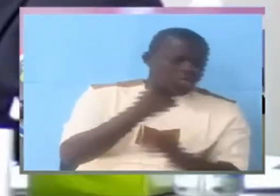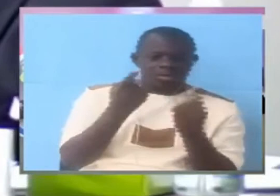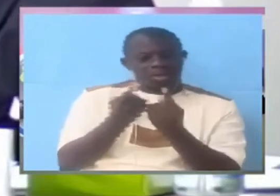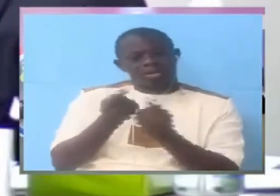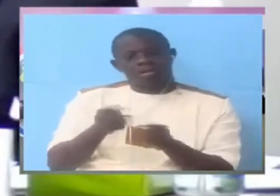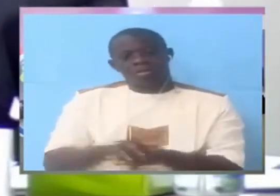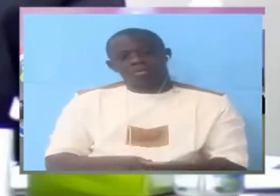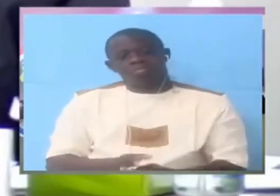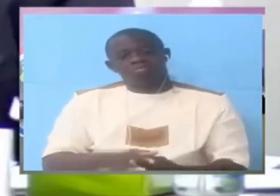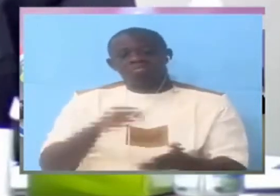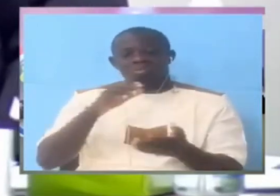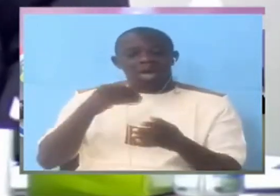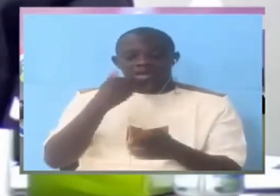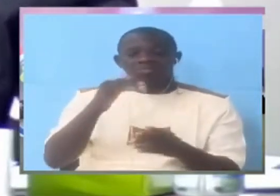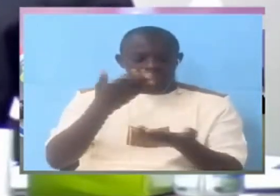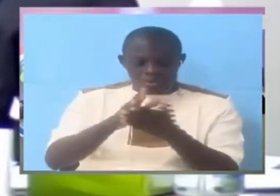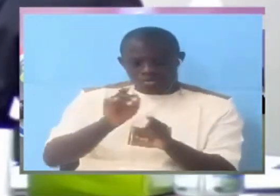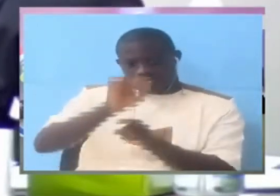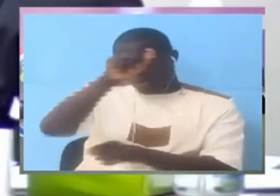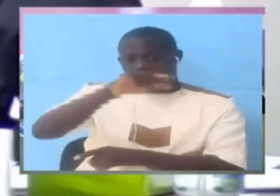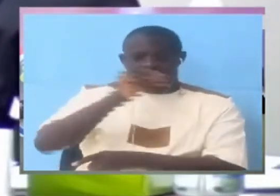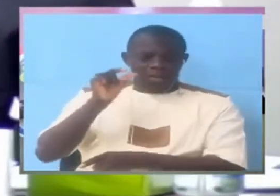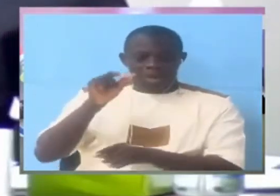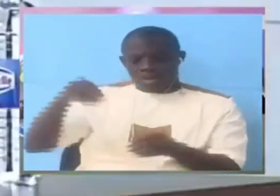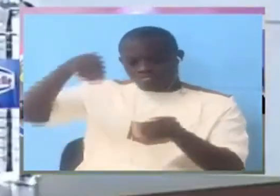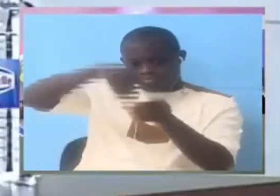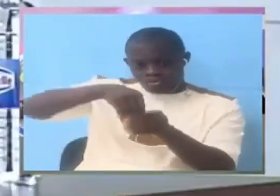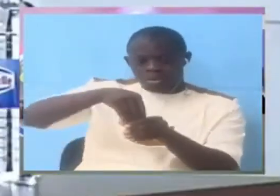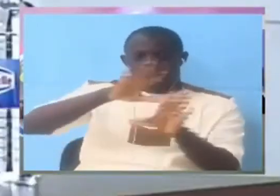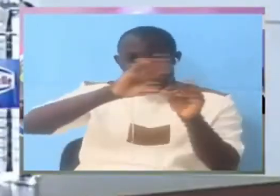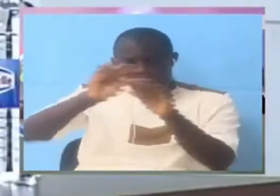Is it embarrassing that your name is associated with that activity?